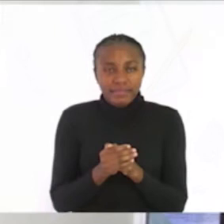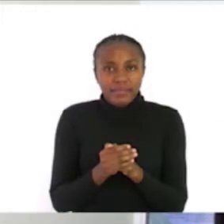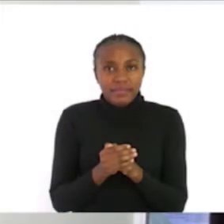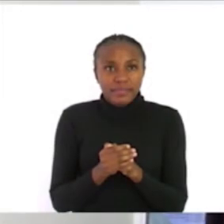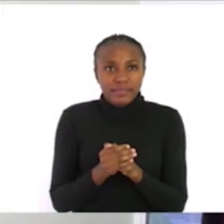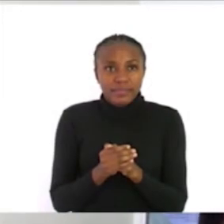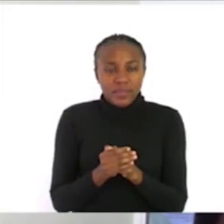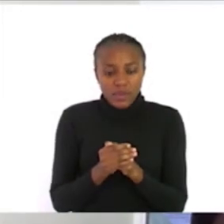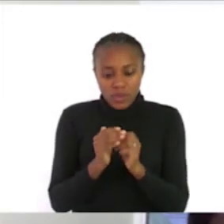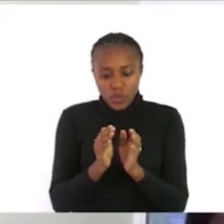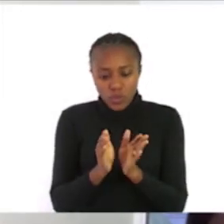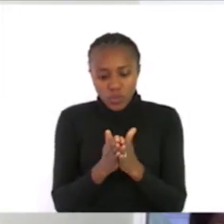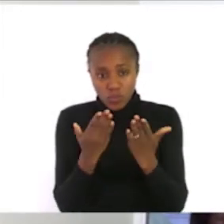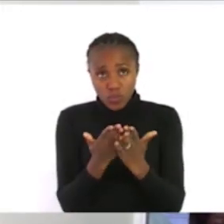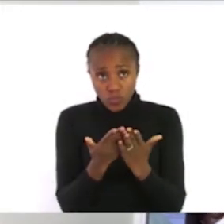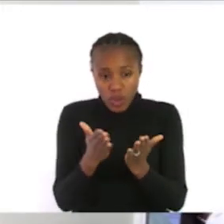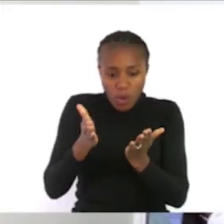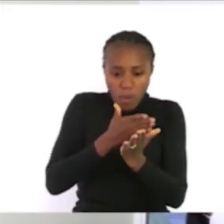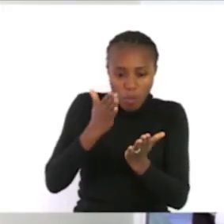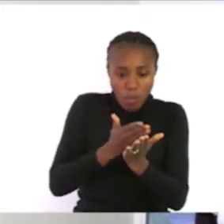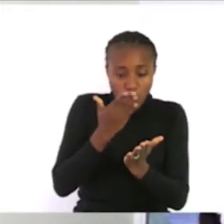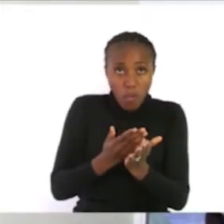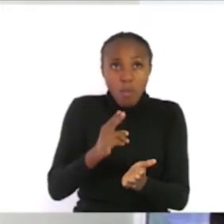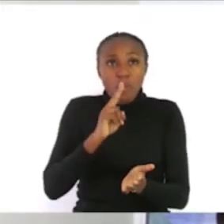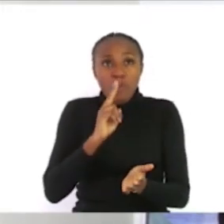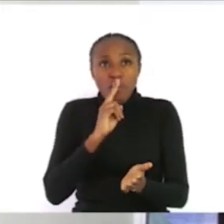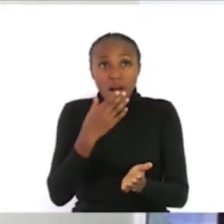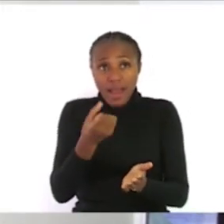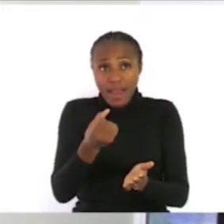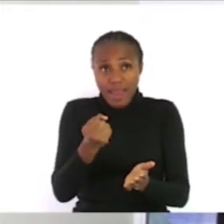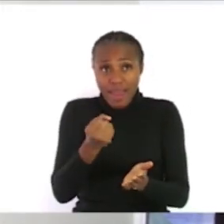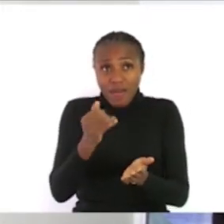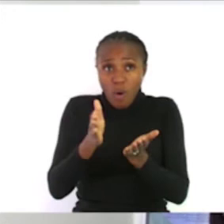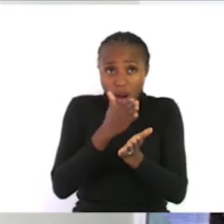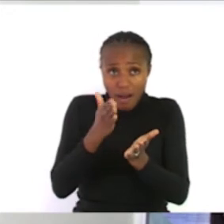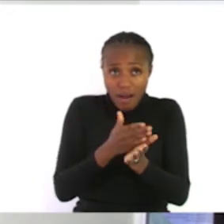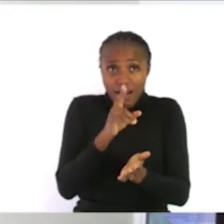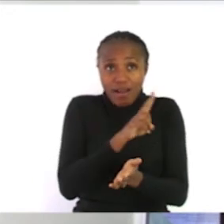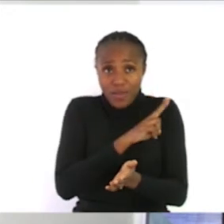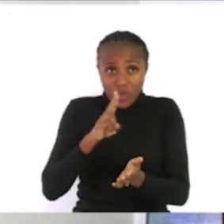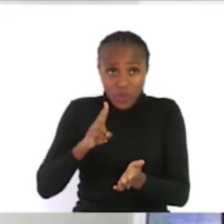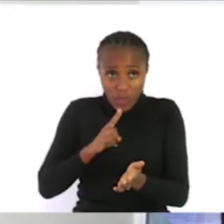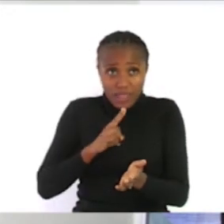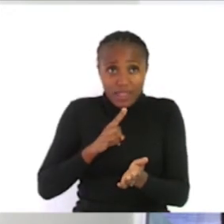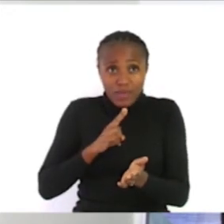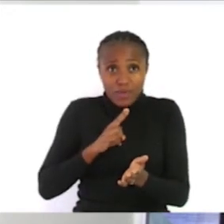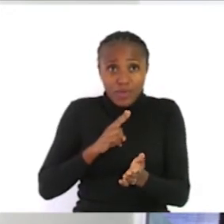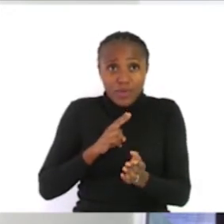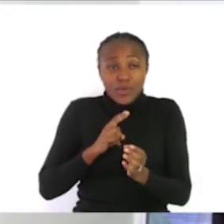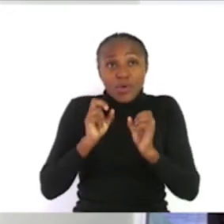the memorandum is at the end of the booklet on page 22 this is the end of our